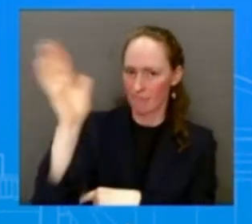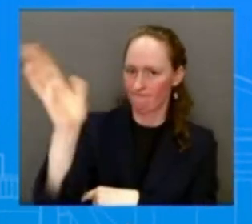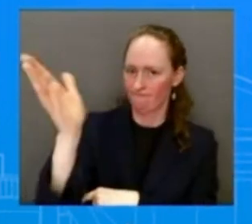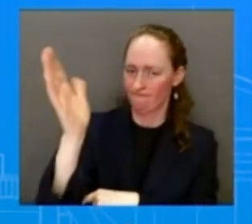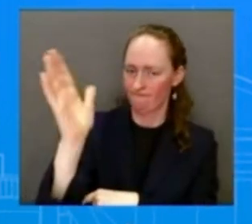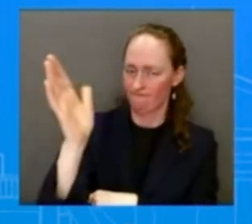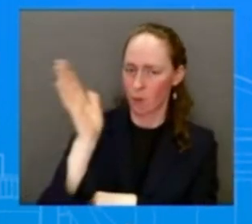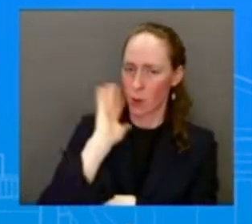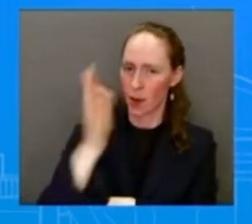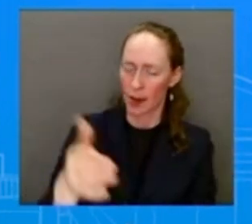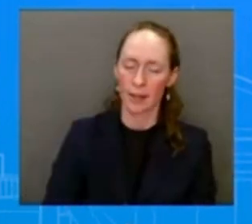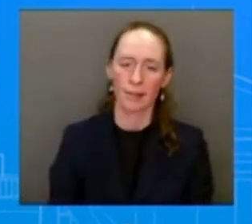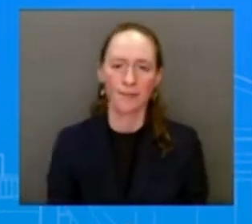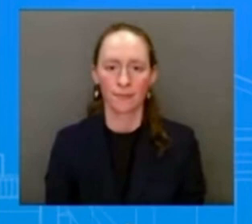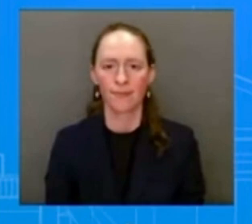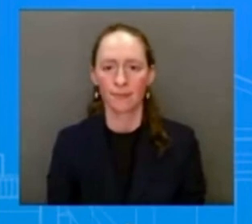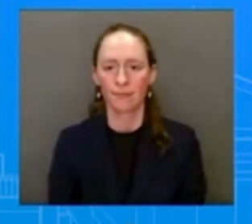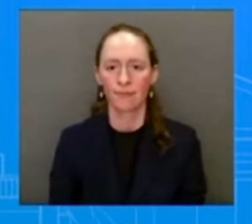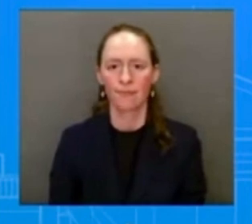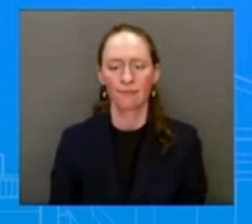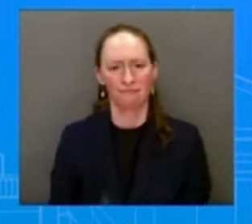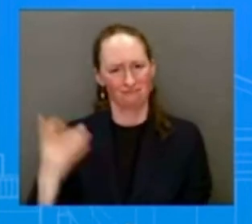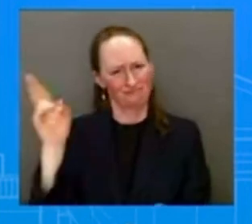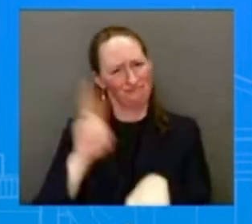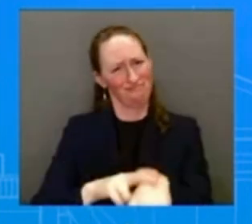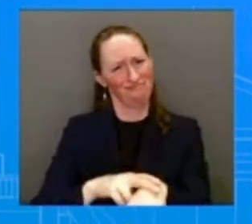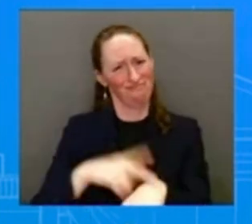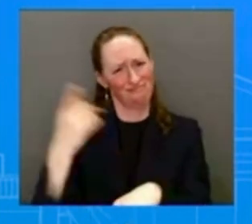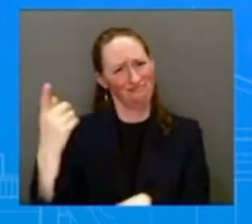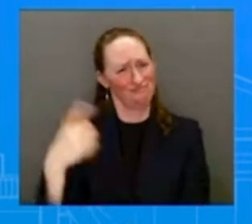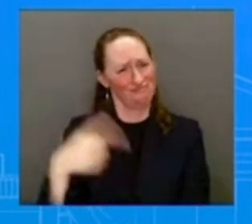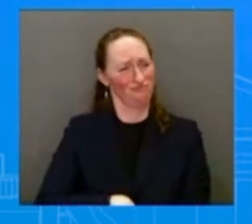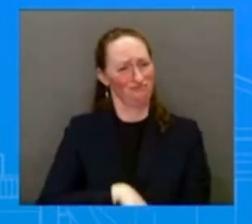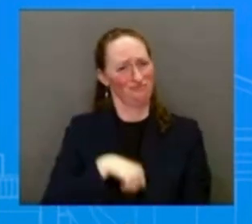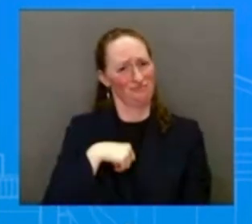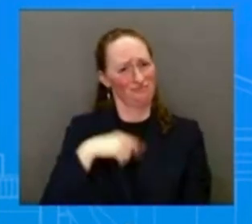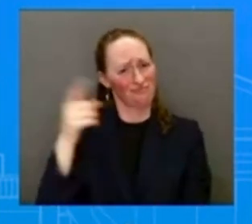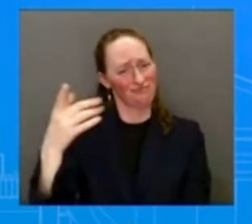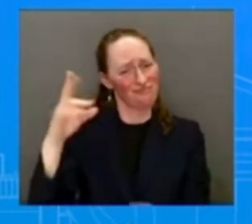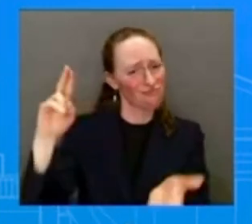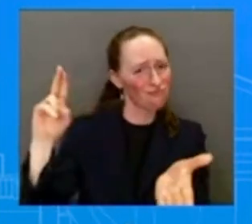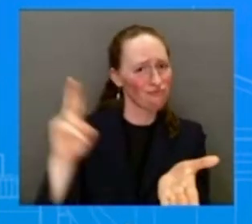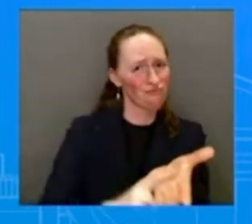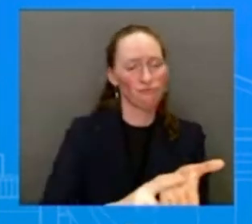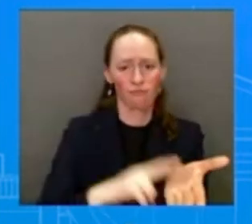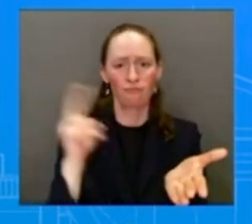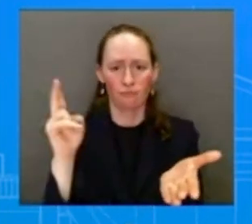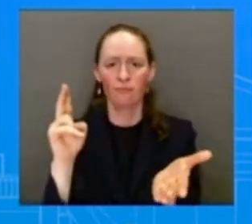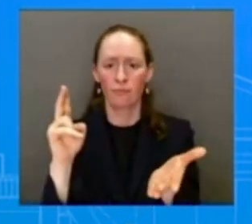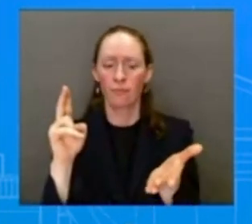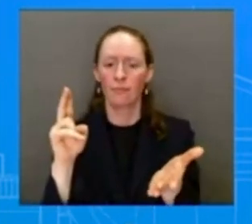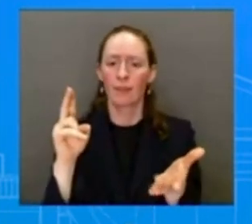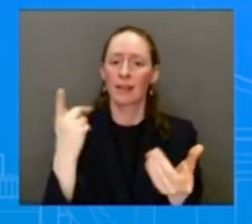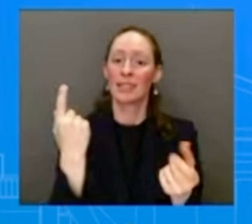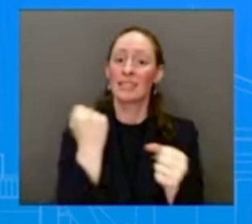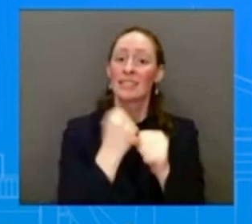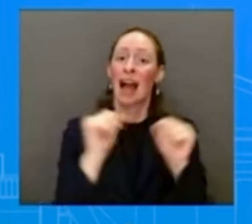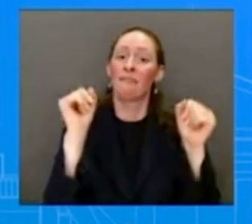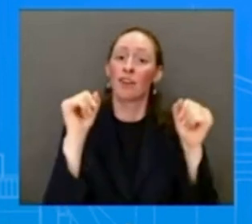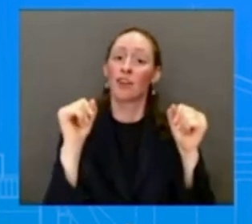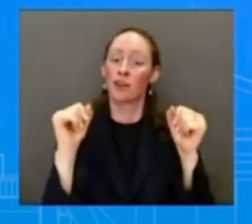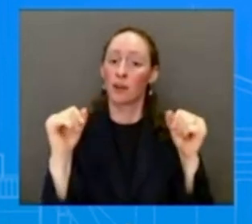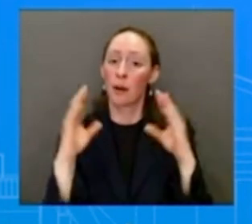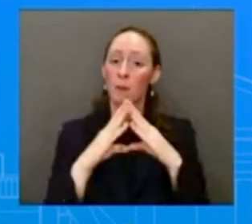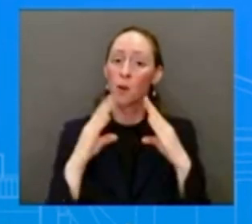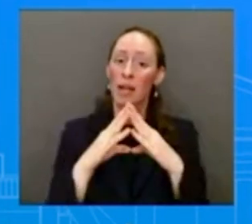the legislation, the Bipartisan Safer Communities Act, just in the last, as we saw last year, in the